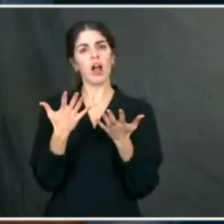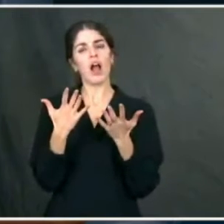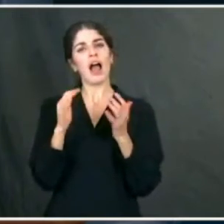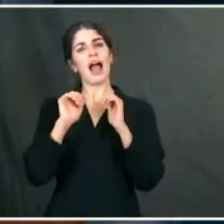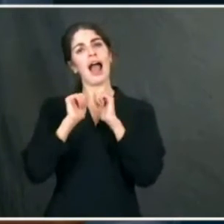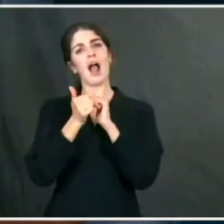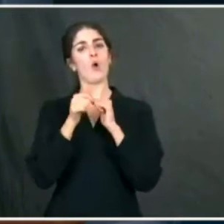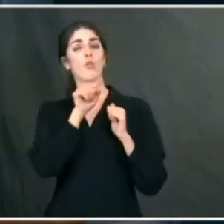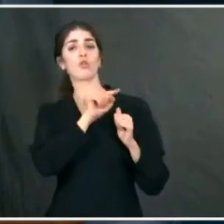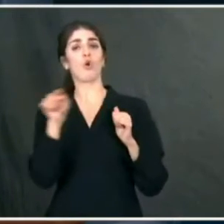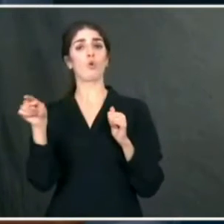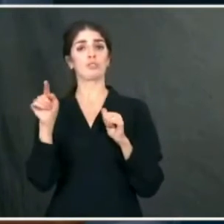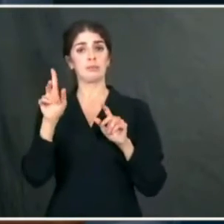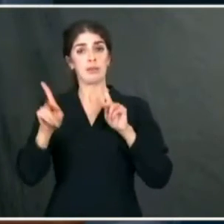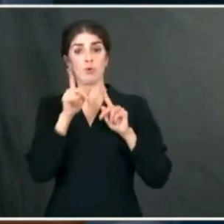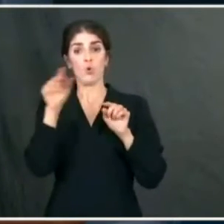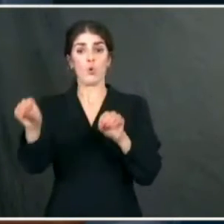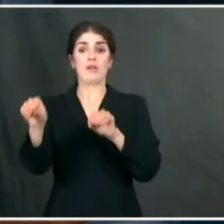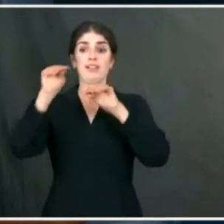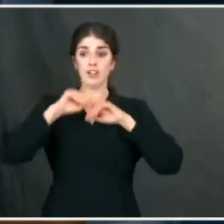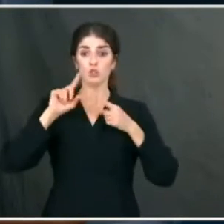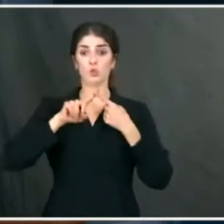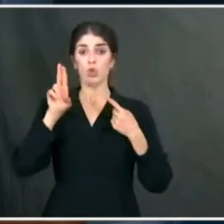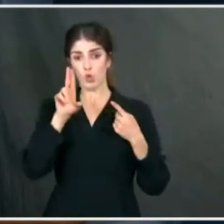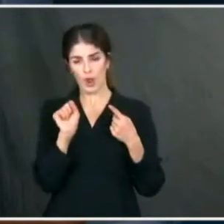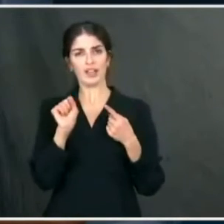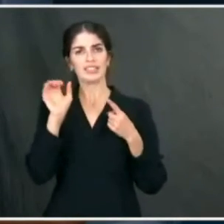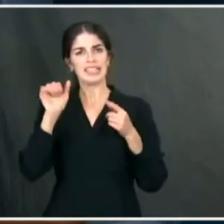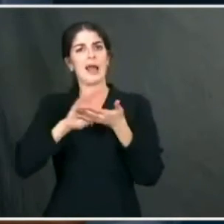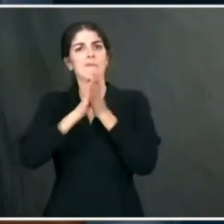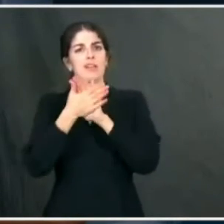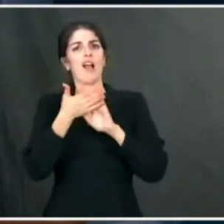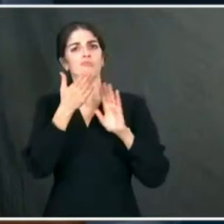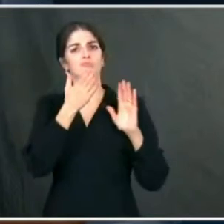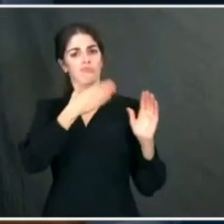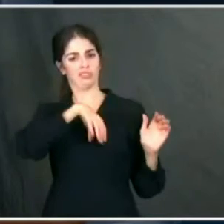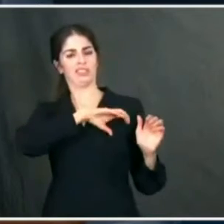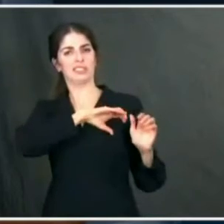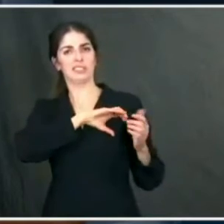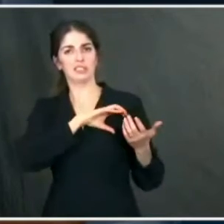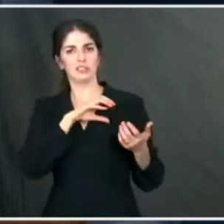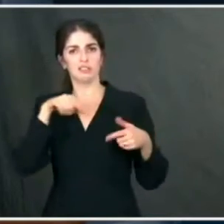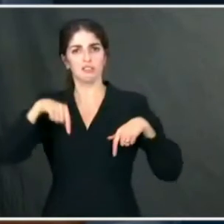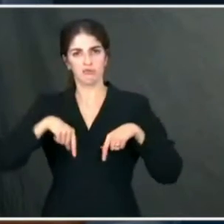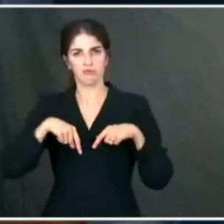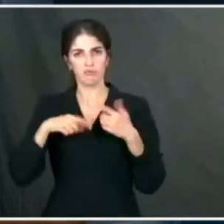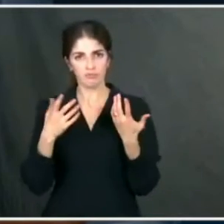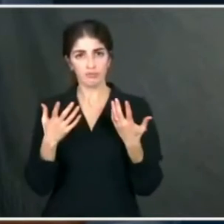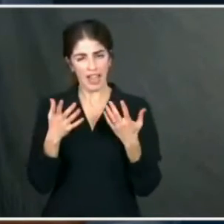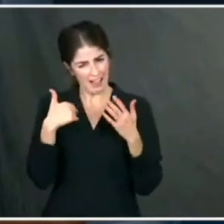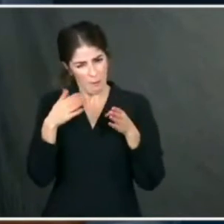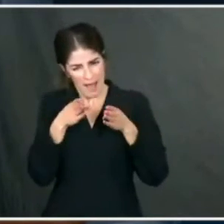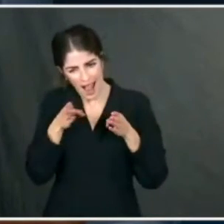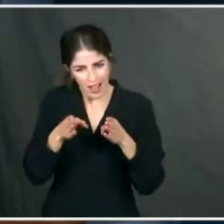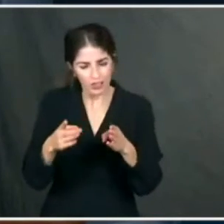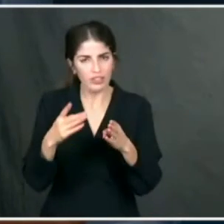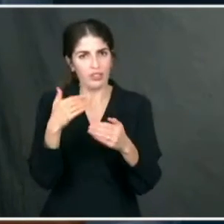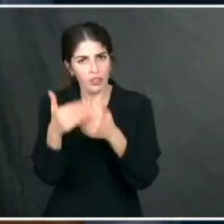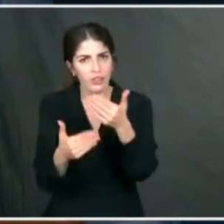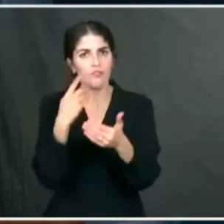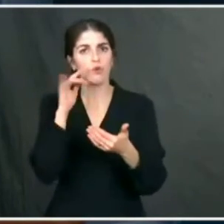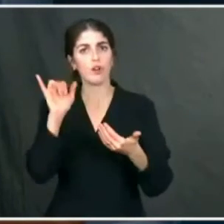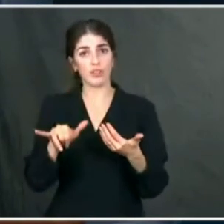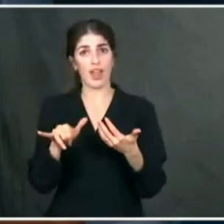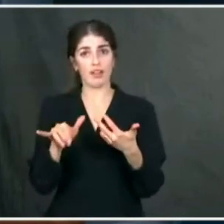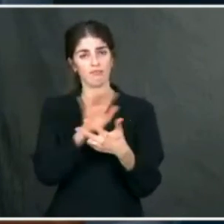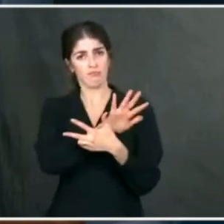undocumented immigrants who are living in the country. There are components of here in the bill that address a lot of the issues that have have